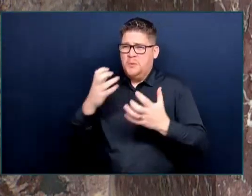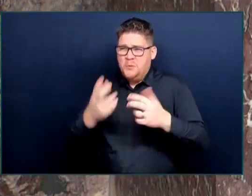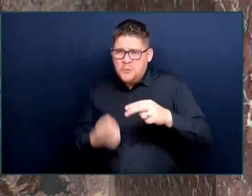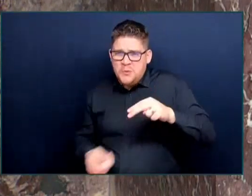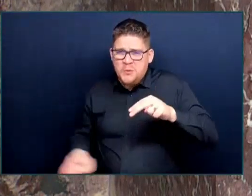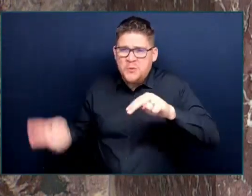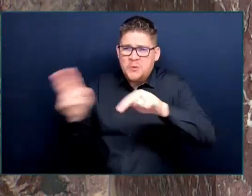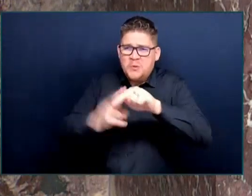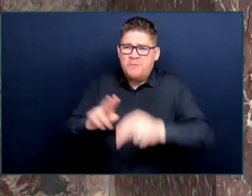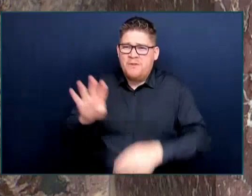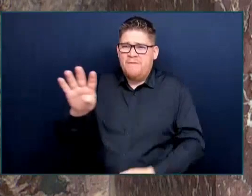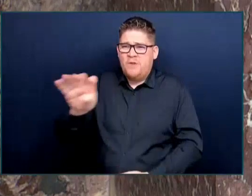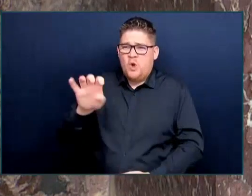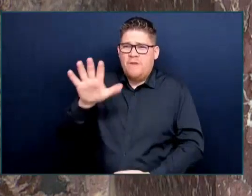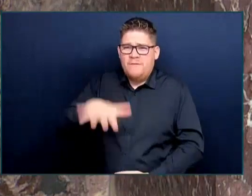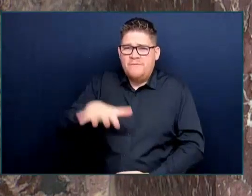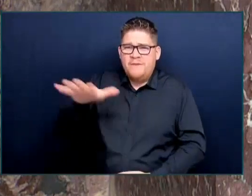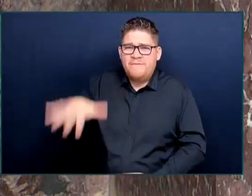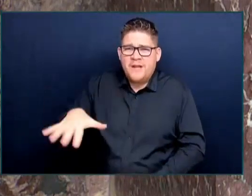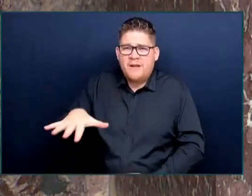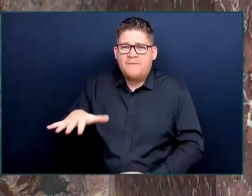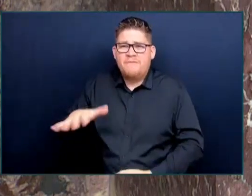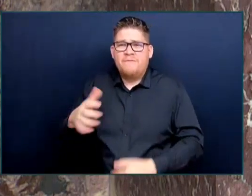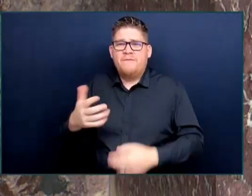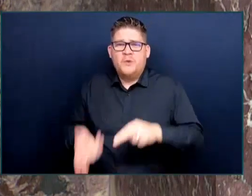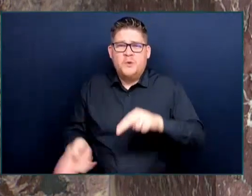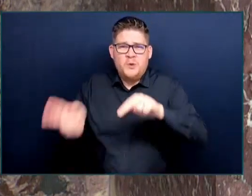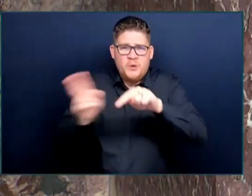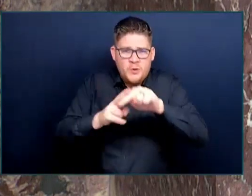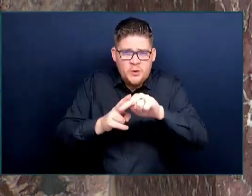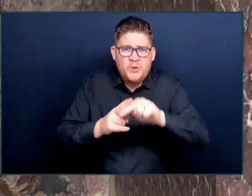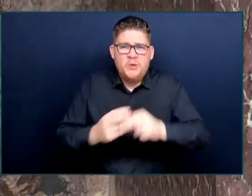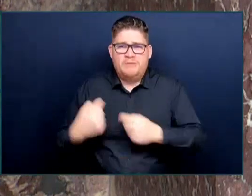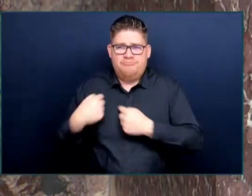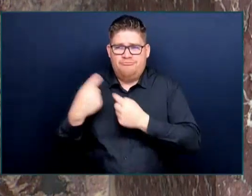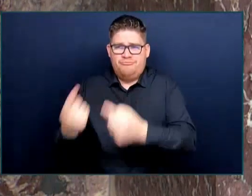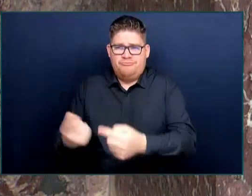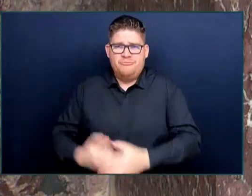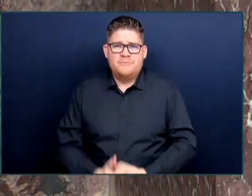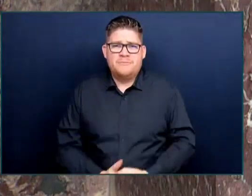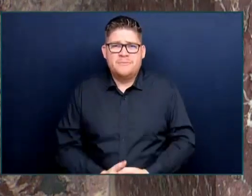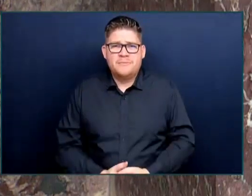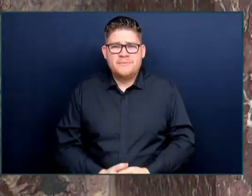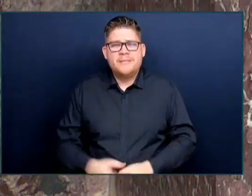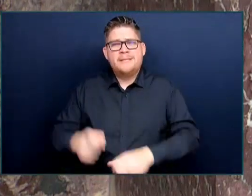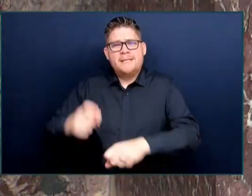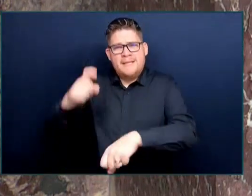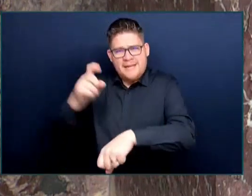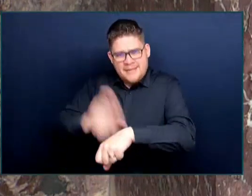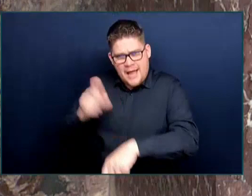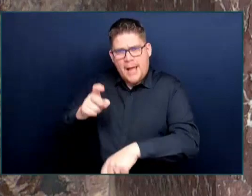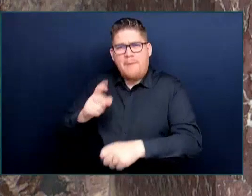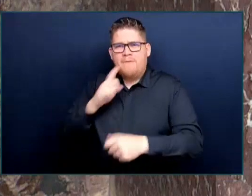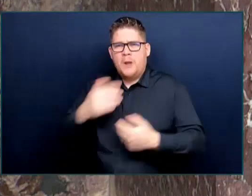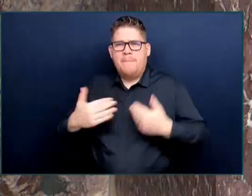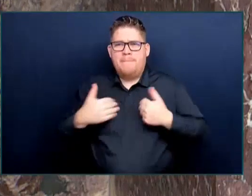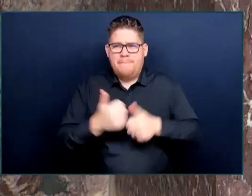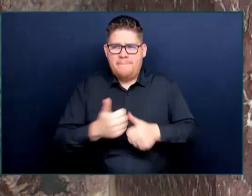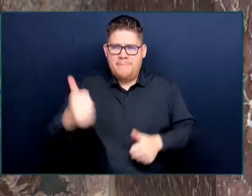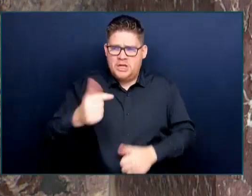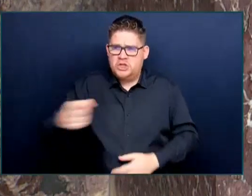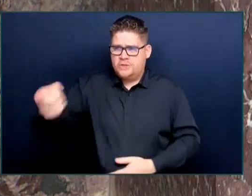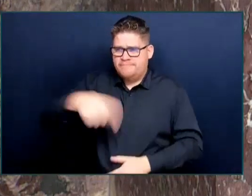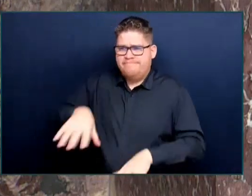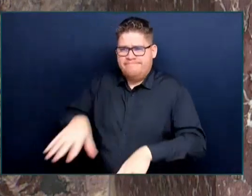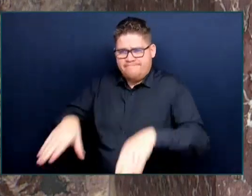It's time for this catch-and-release Premier to take responsibility. How much longer must the residents of Chinatown endure these random